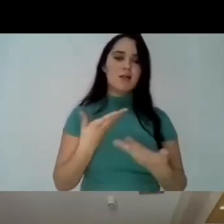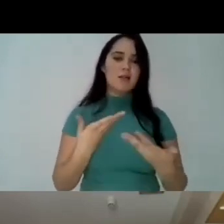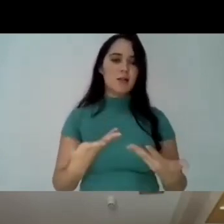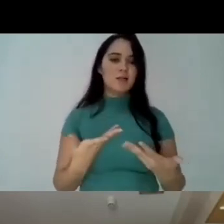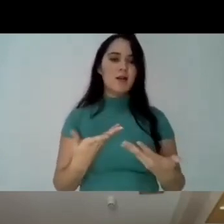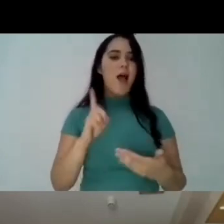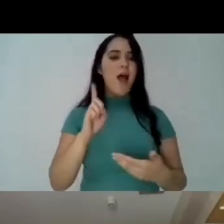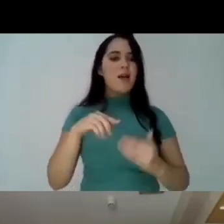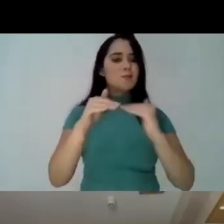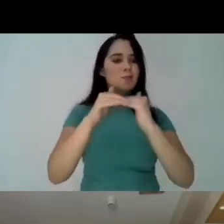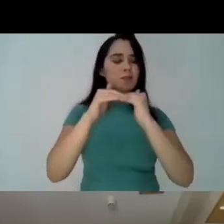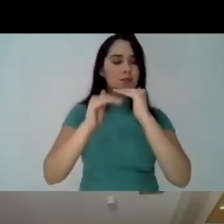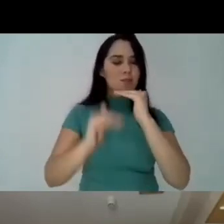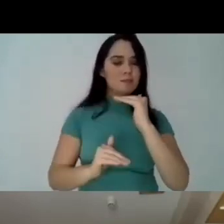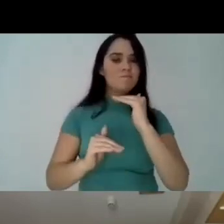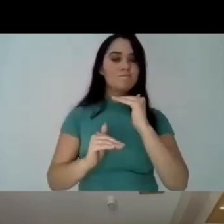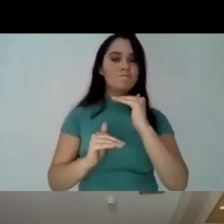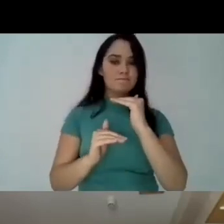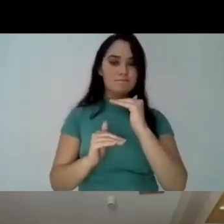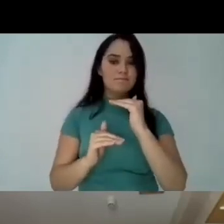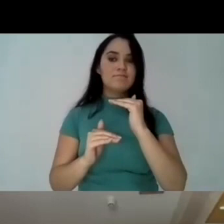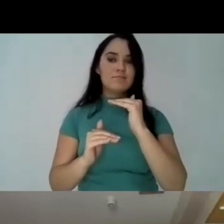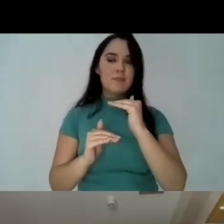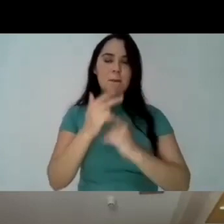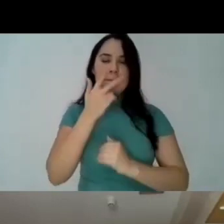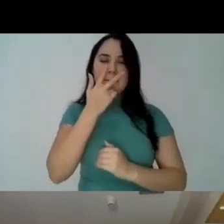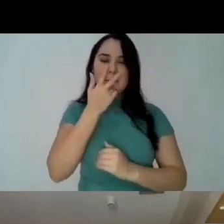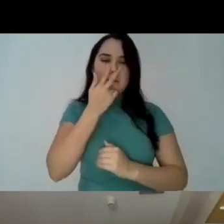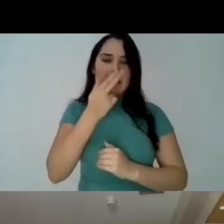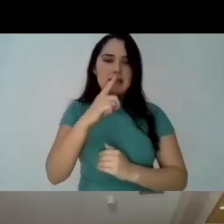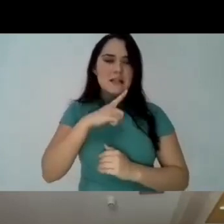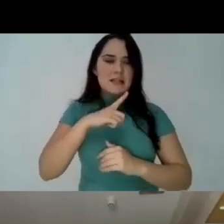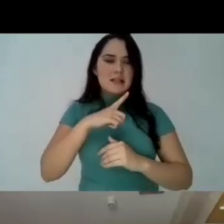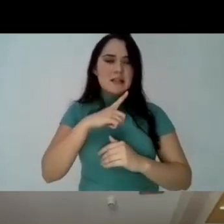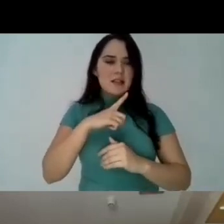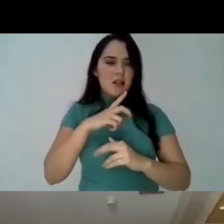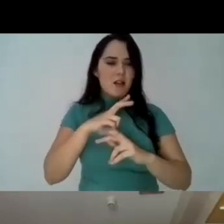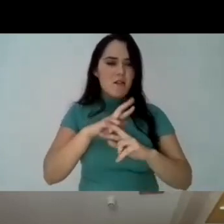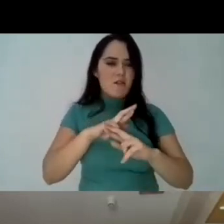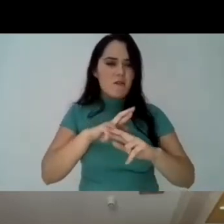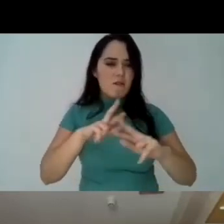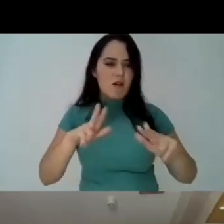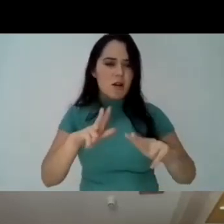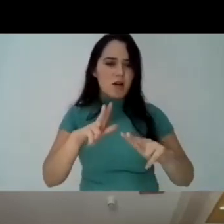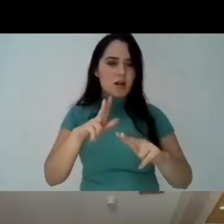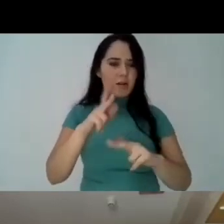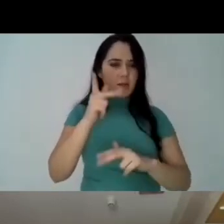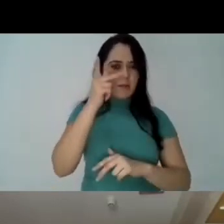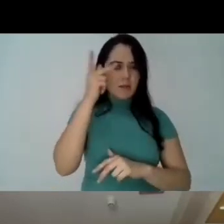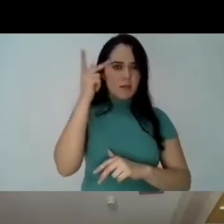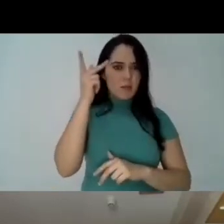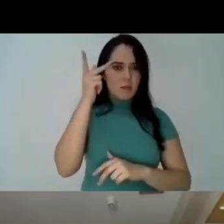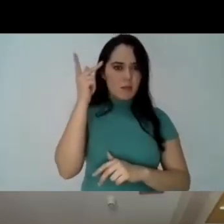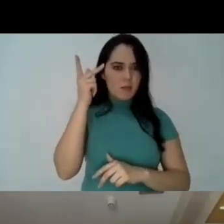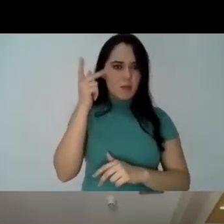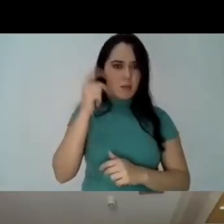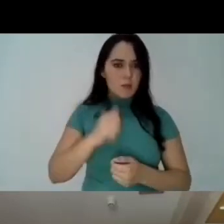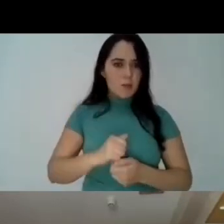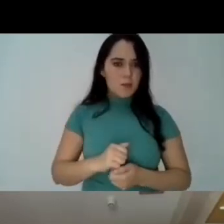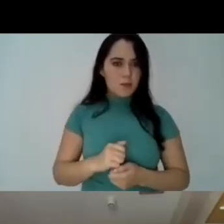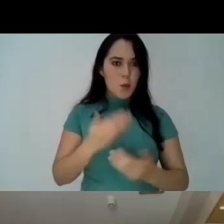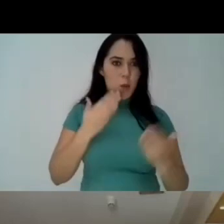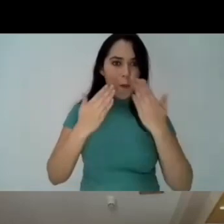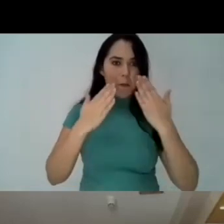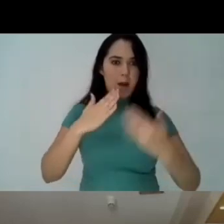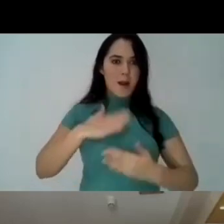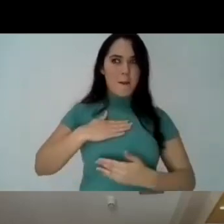makes postgraduate students postgraduate student studies difficult for women who have